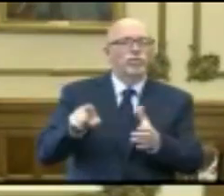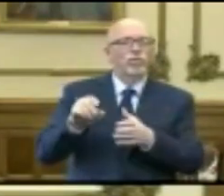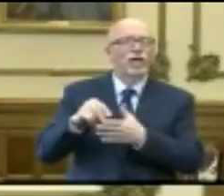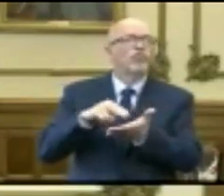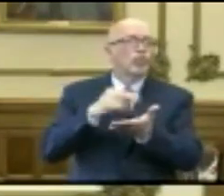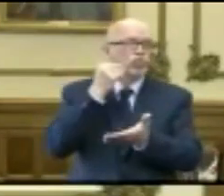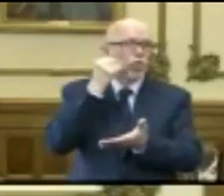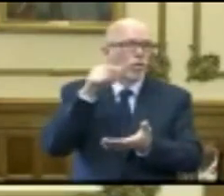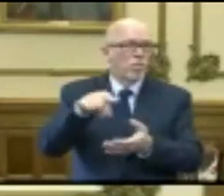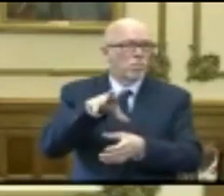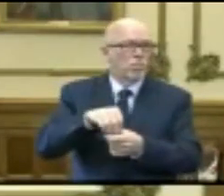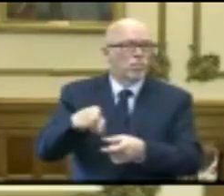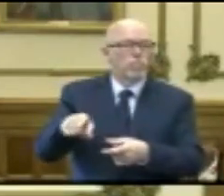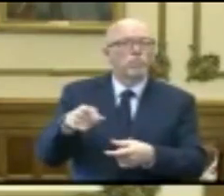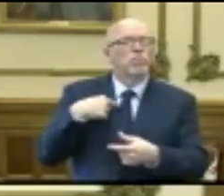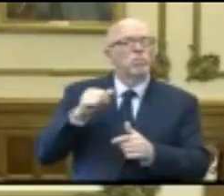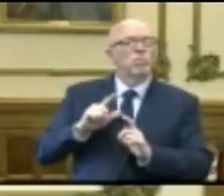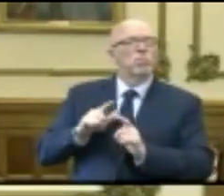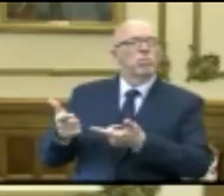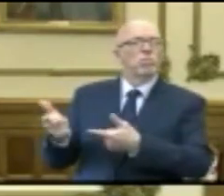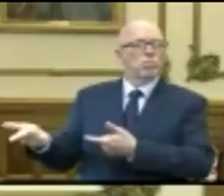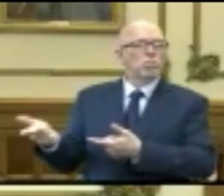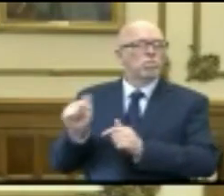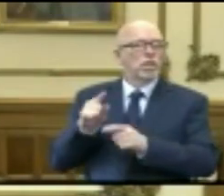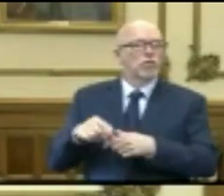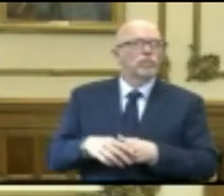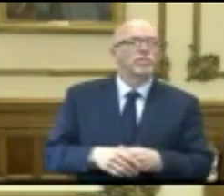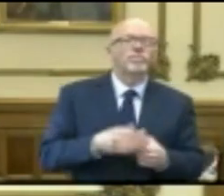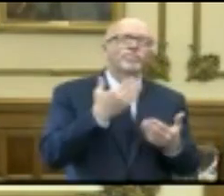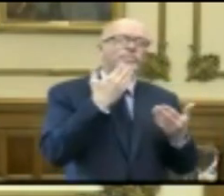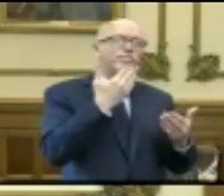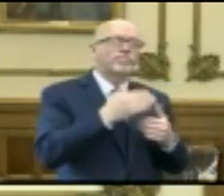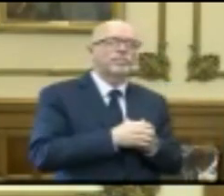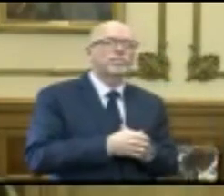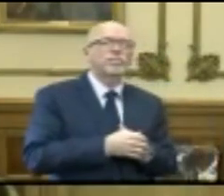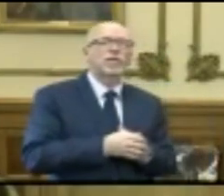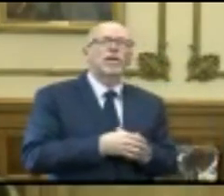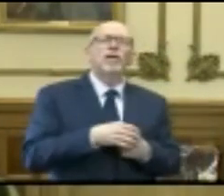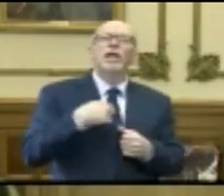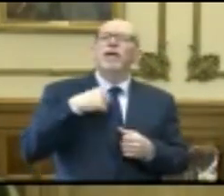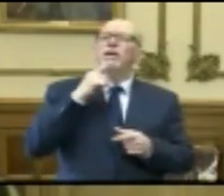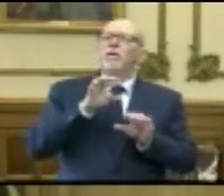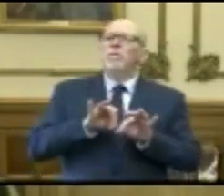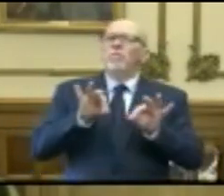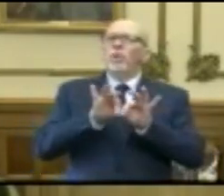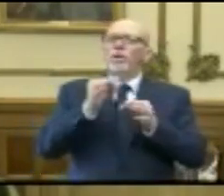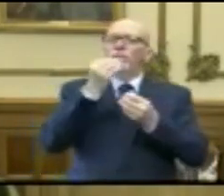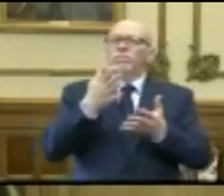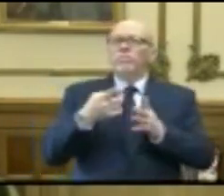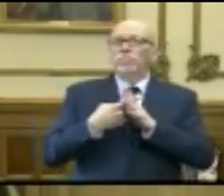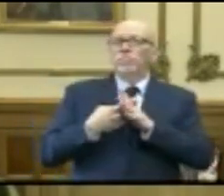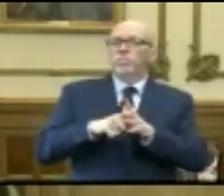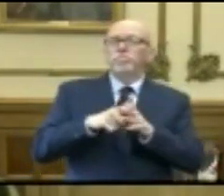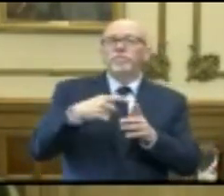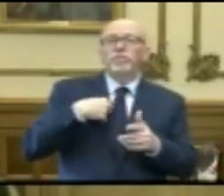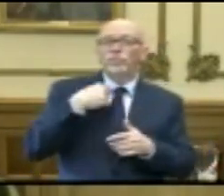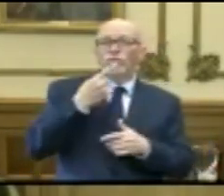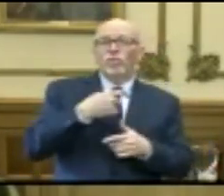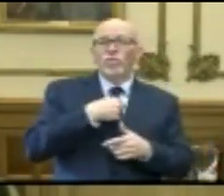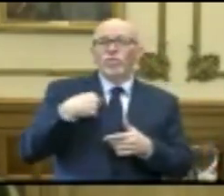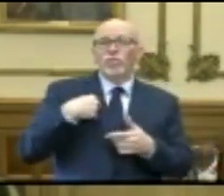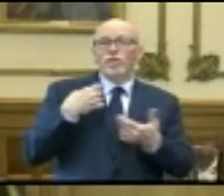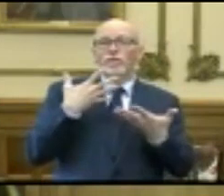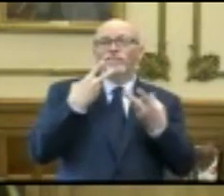nursing homes as well. I'll lateral it to you now. Thanks, Governor. So I think it's really important to know that from the outset, when I told you that we